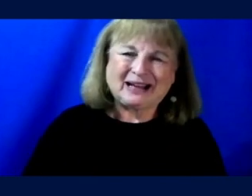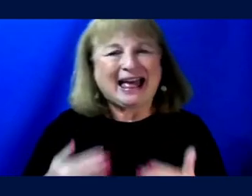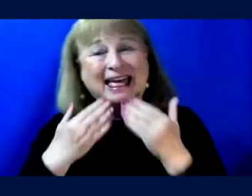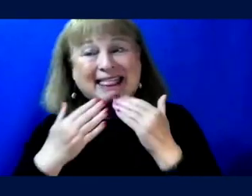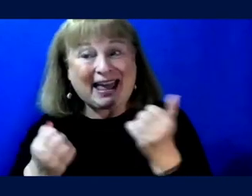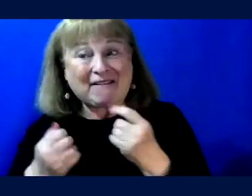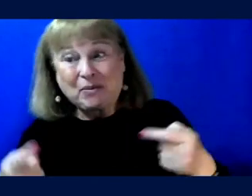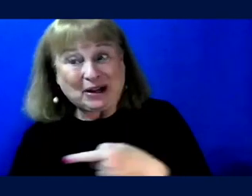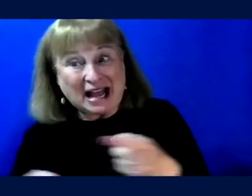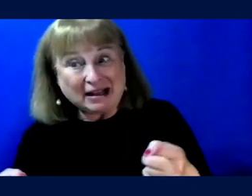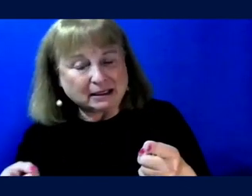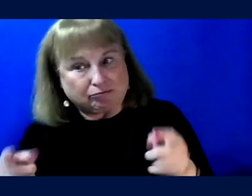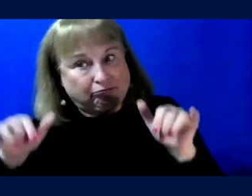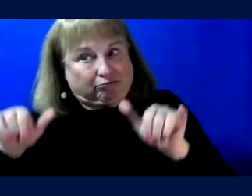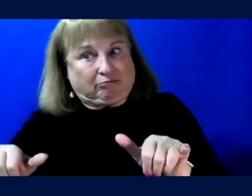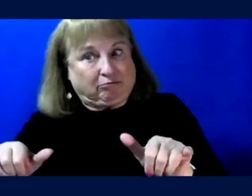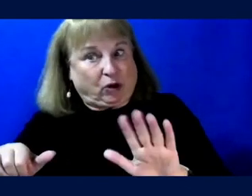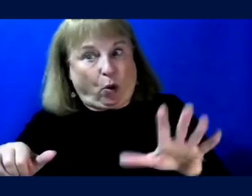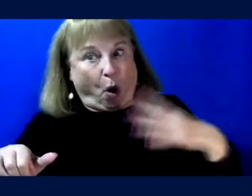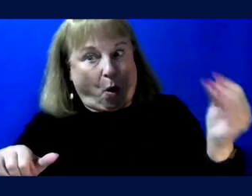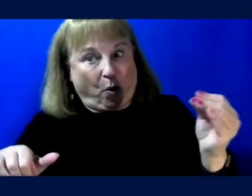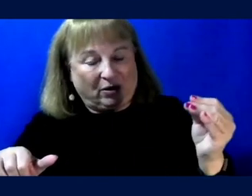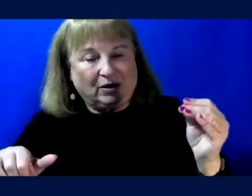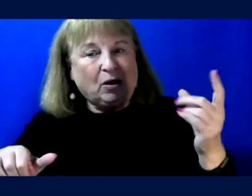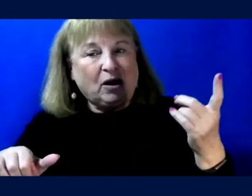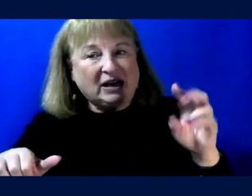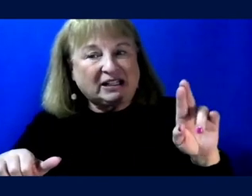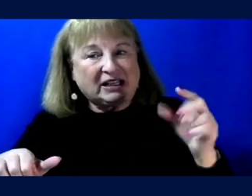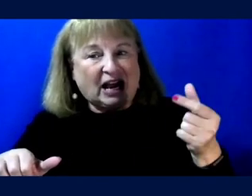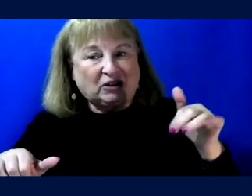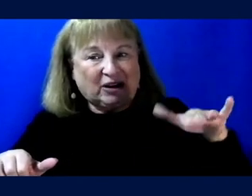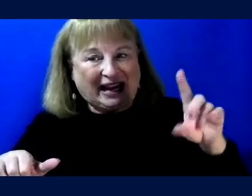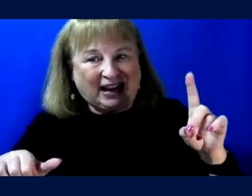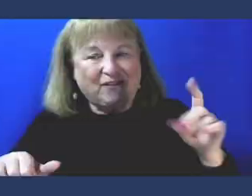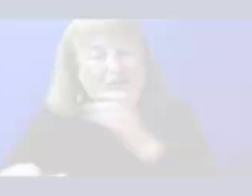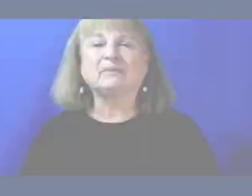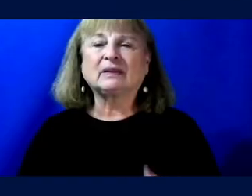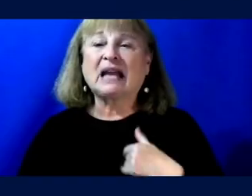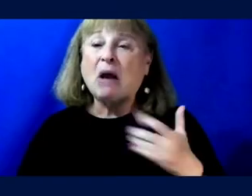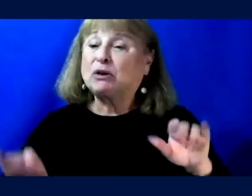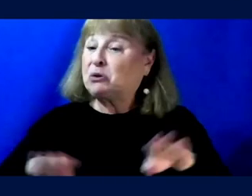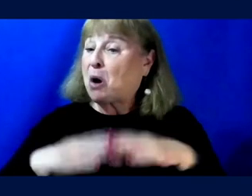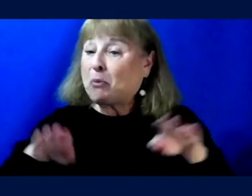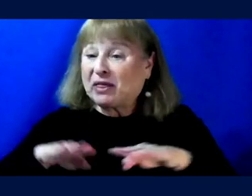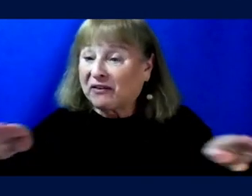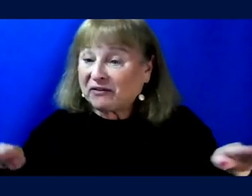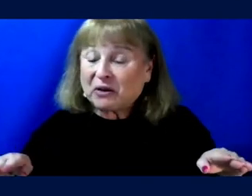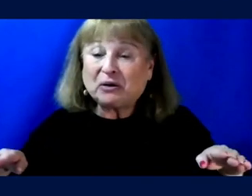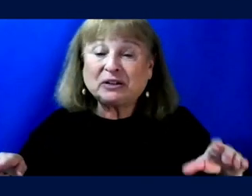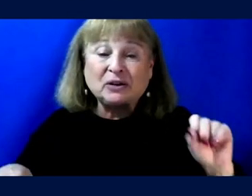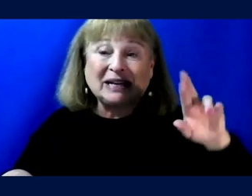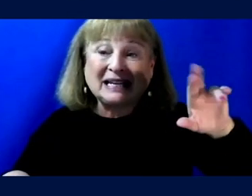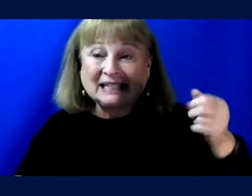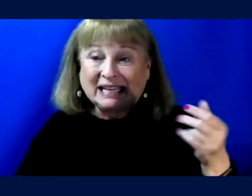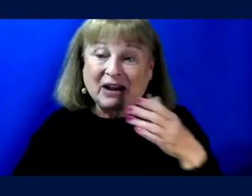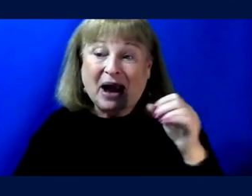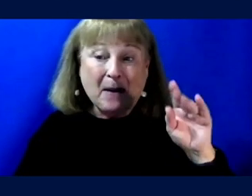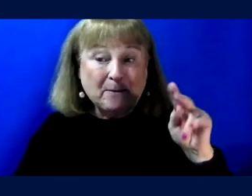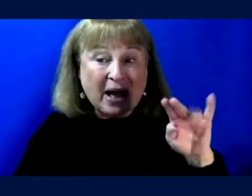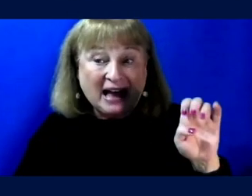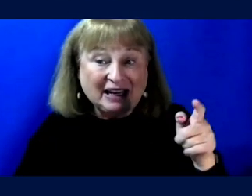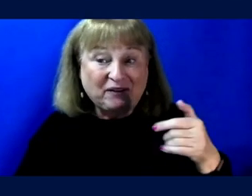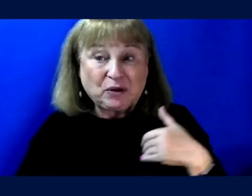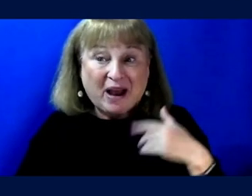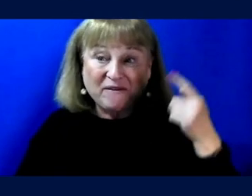you. Everyone else, Don't go anywhere. It's just Dr. Gifford, whose clinical duties call. On the floor to both Sarah and Bonnie, if you had